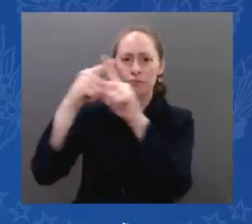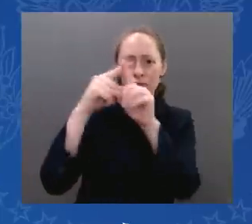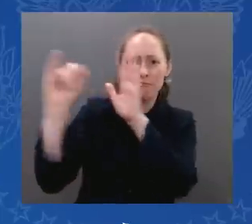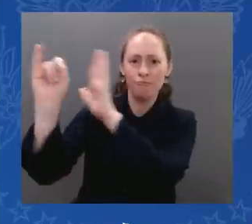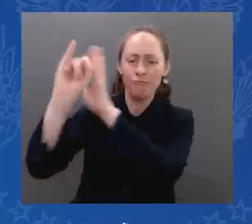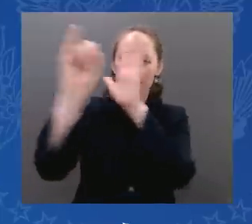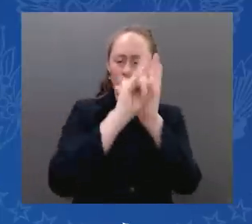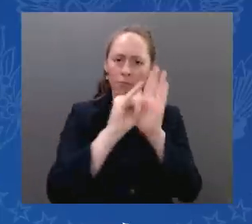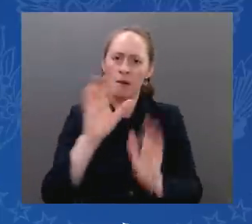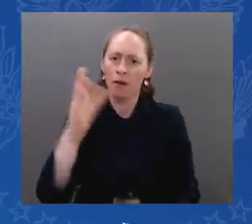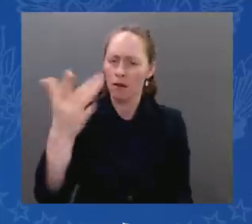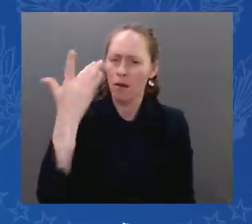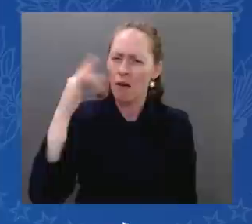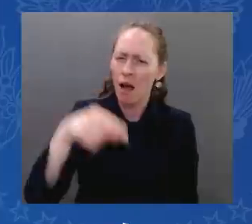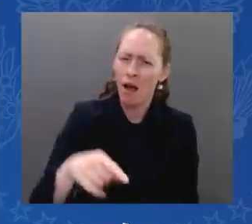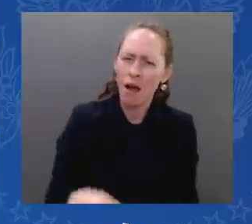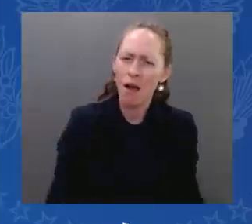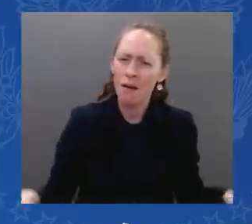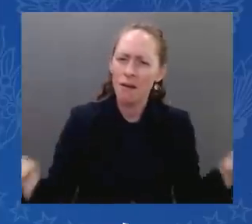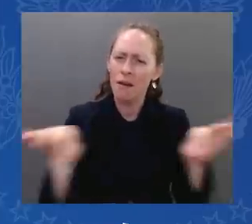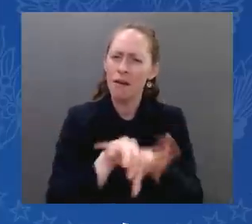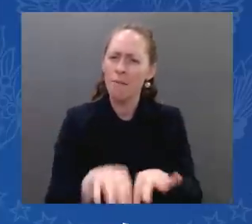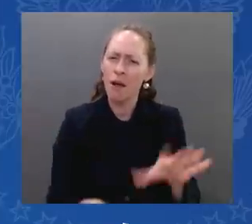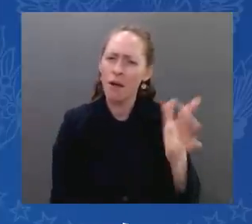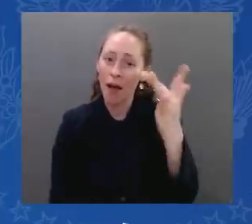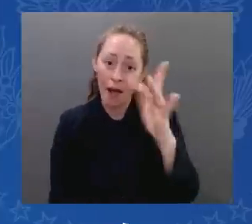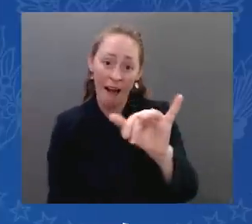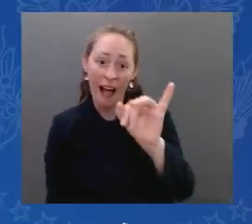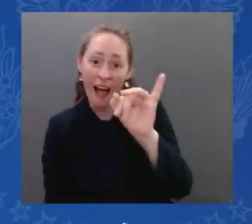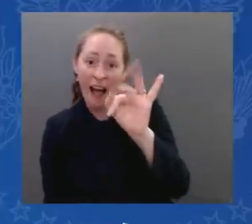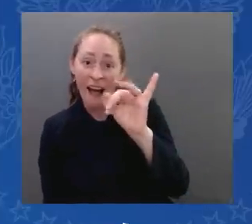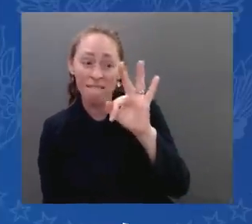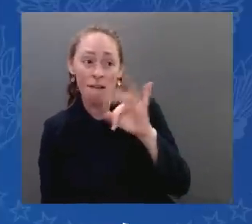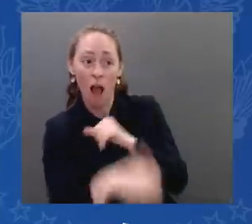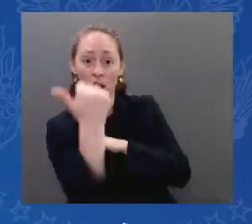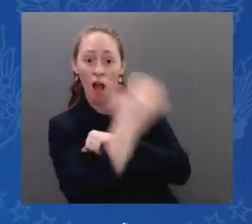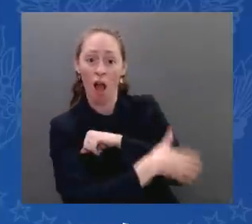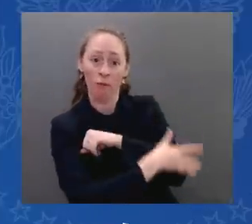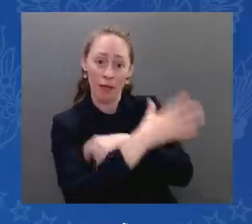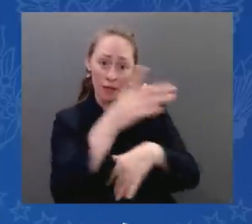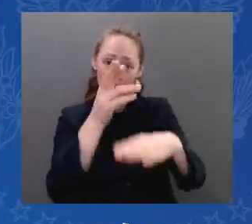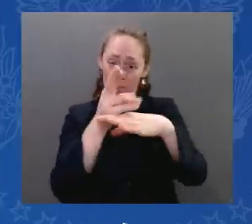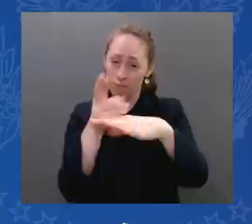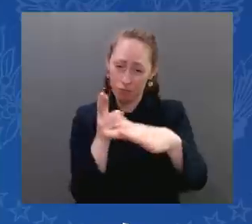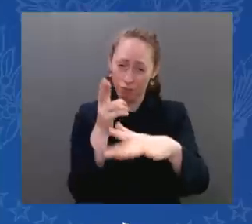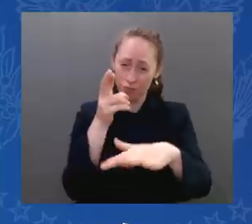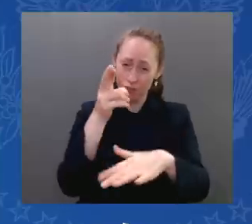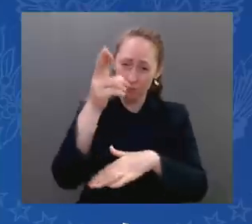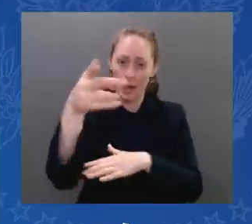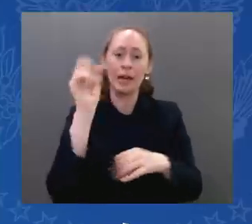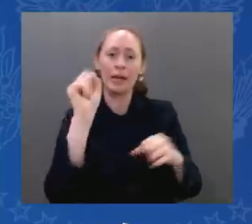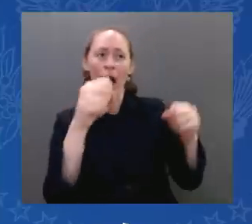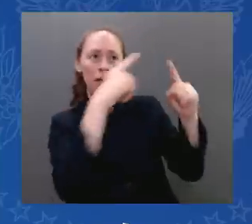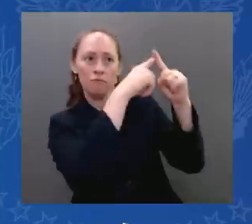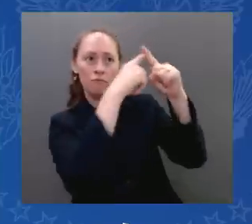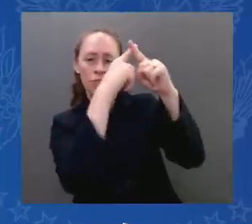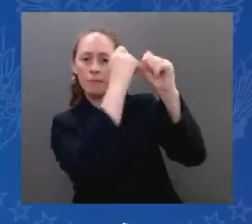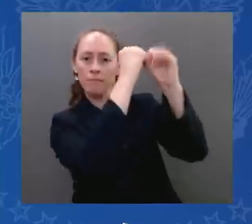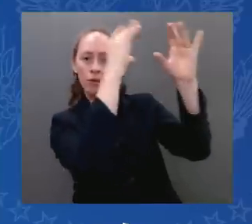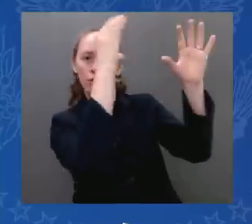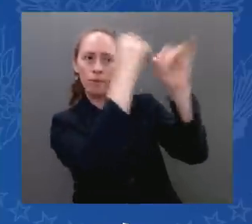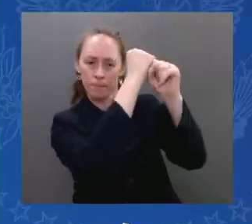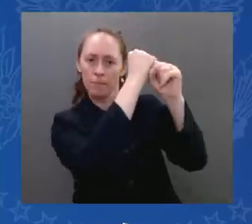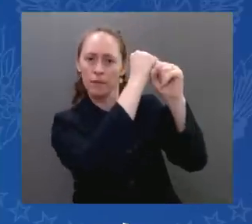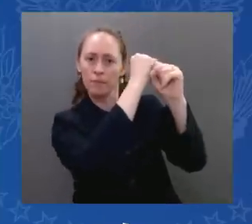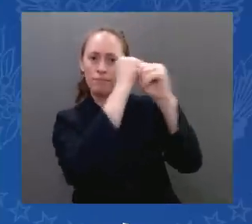more, that has been saved. And as we move forward together, partners in both security and in